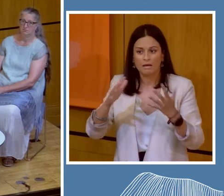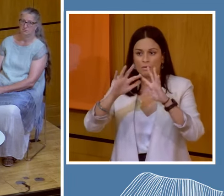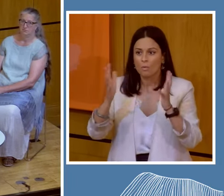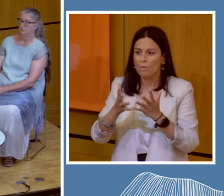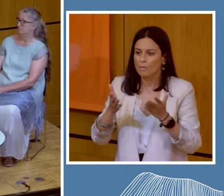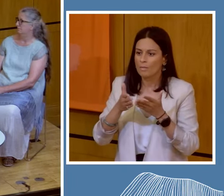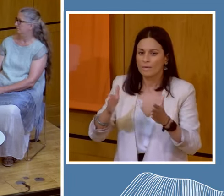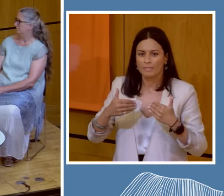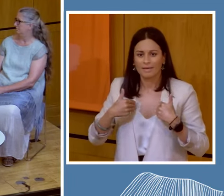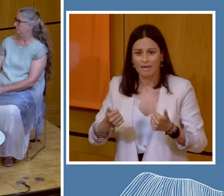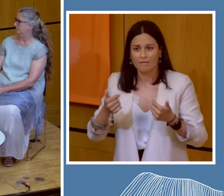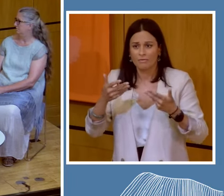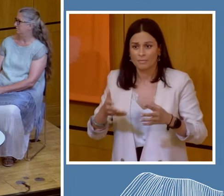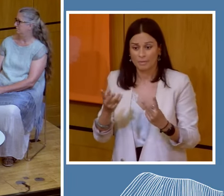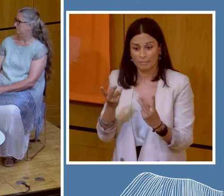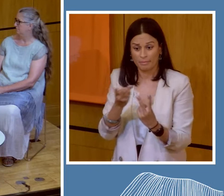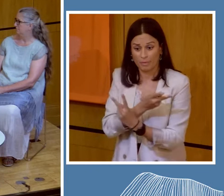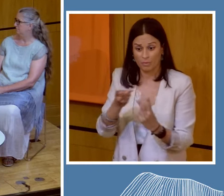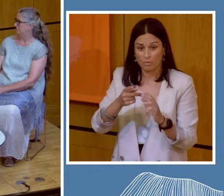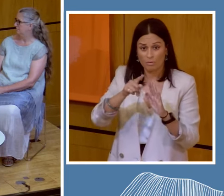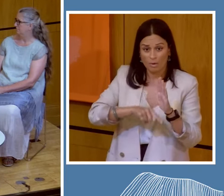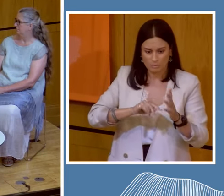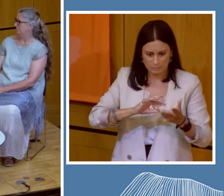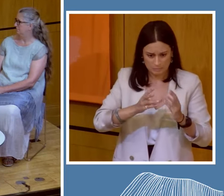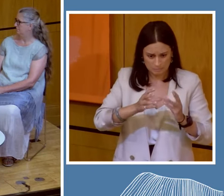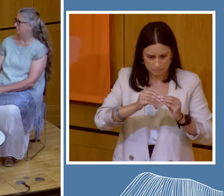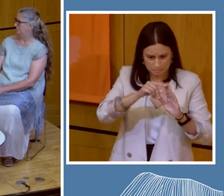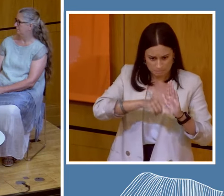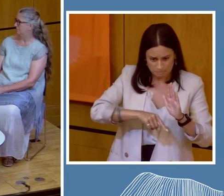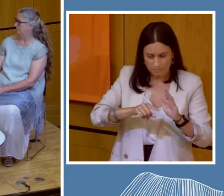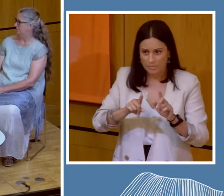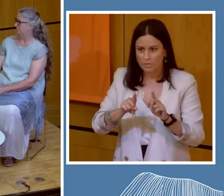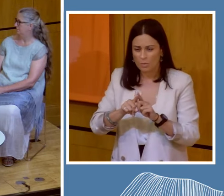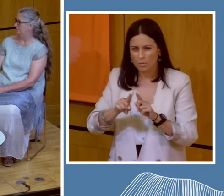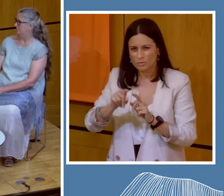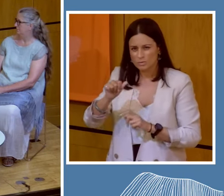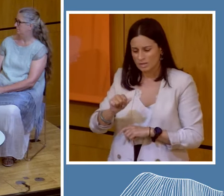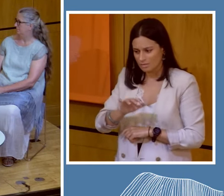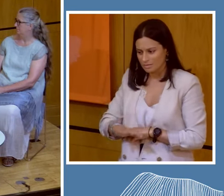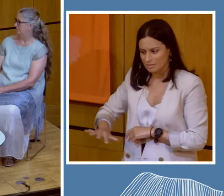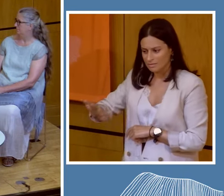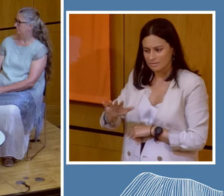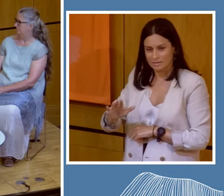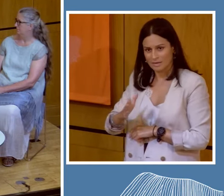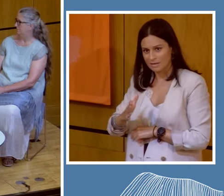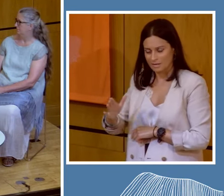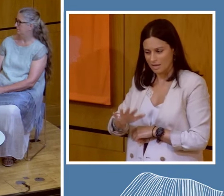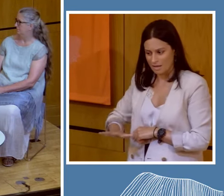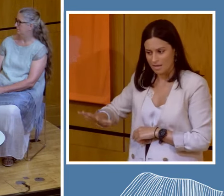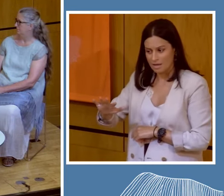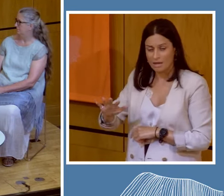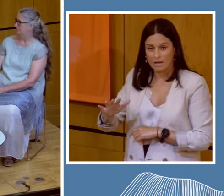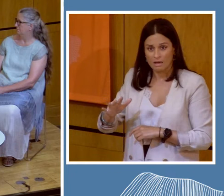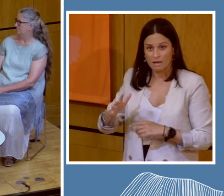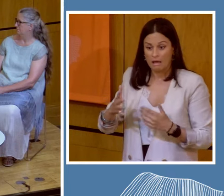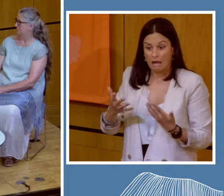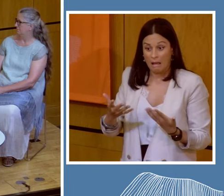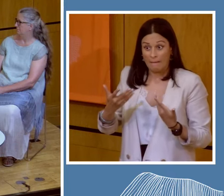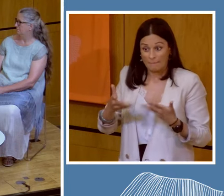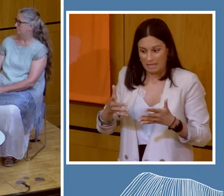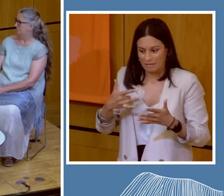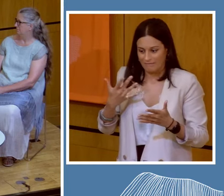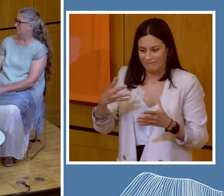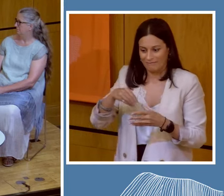public health, where I've done both policy development, mostly in Southeast Asia, and a little bit in this